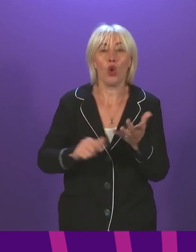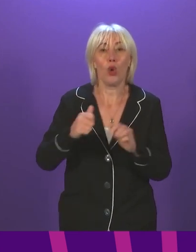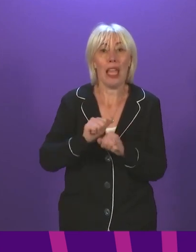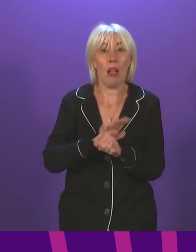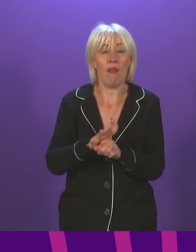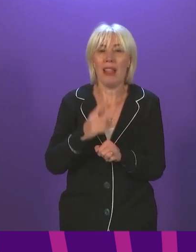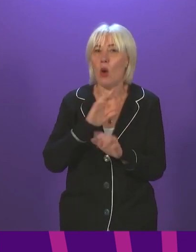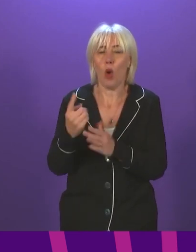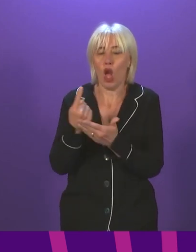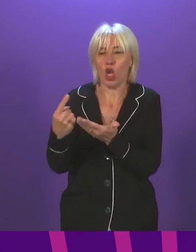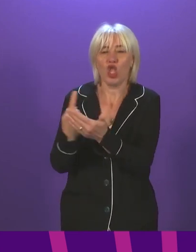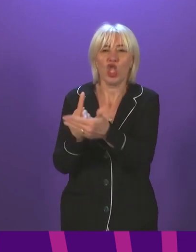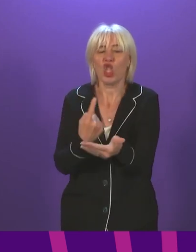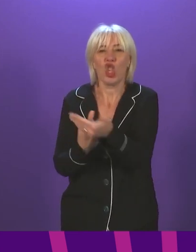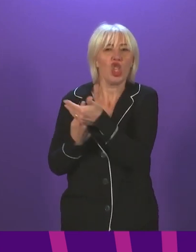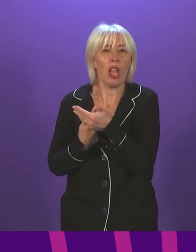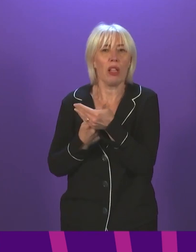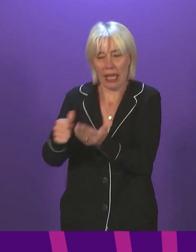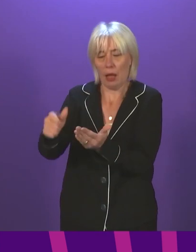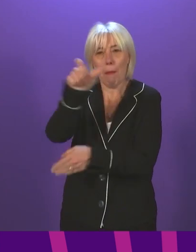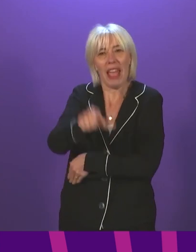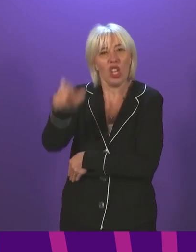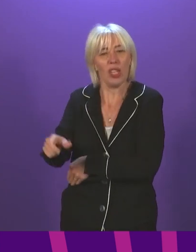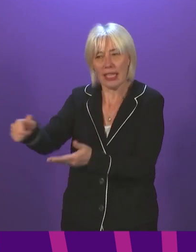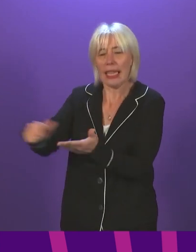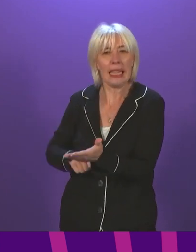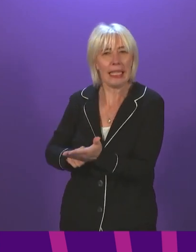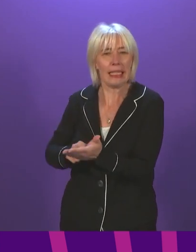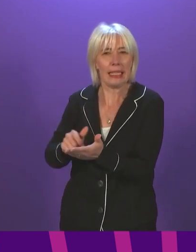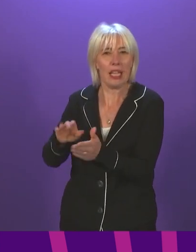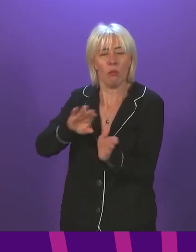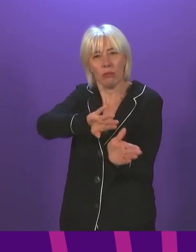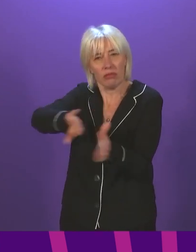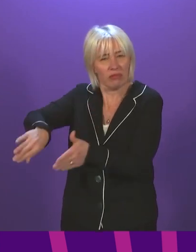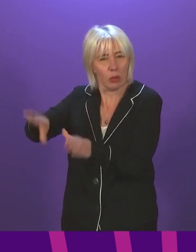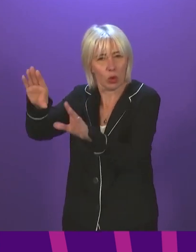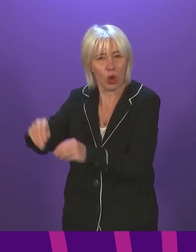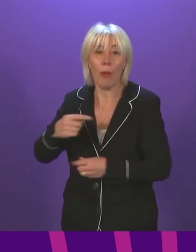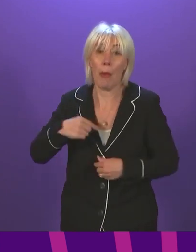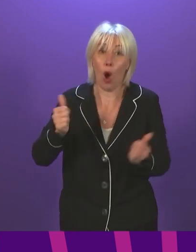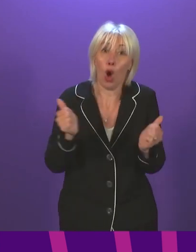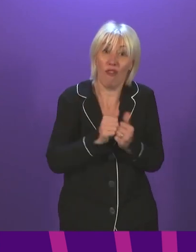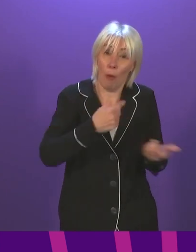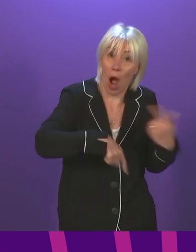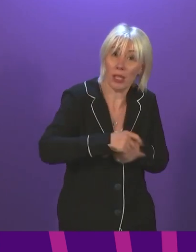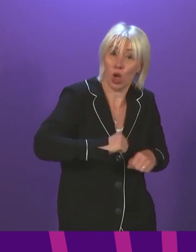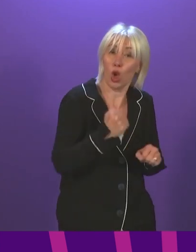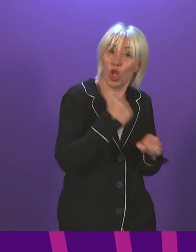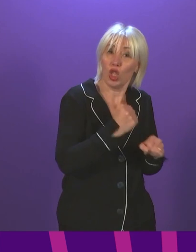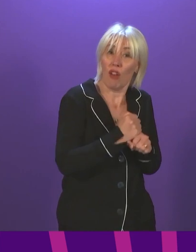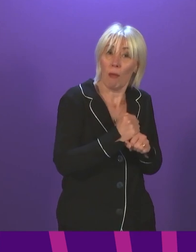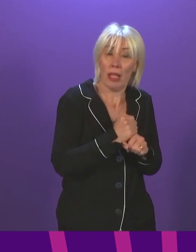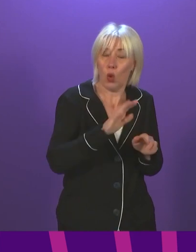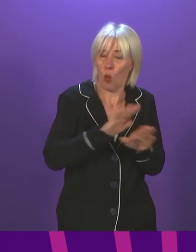shielding patient list. In light of that, and to avoid any mistaken assumption, it is important for us to confirm that the Scottish government is not